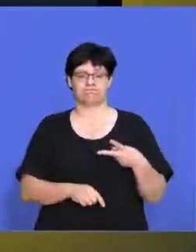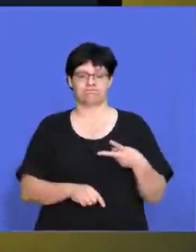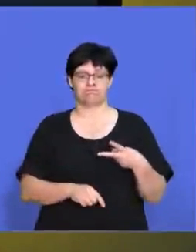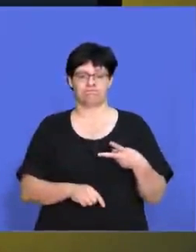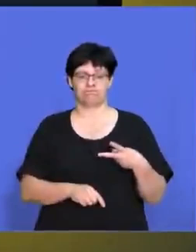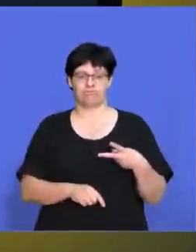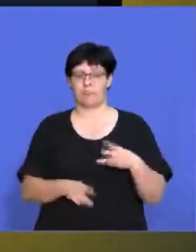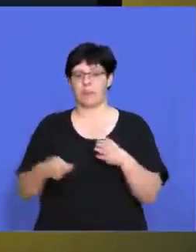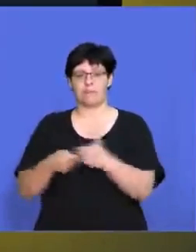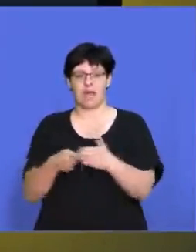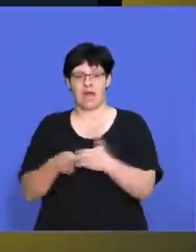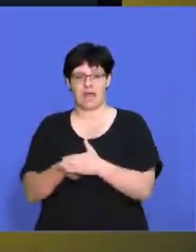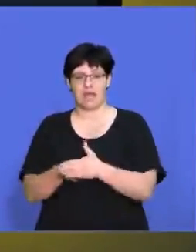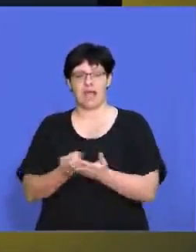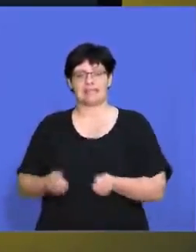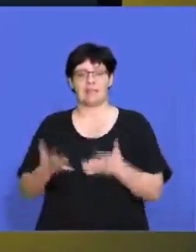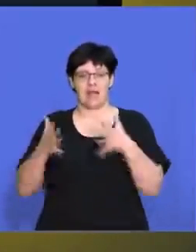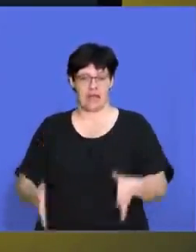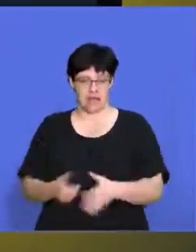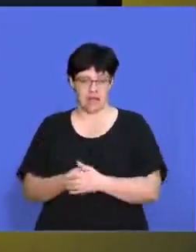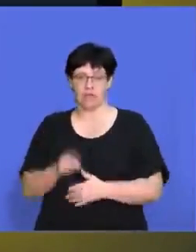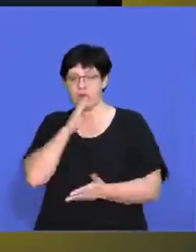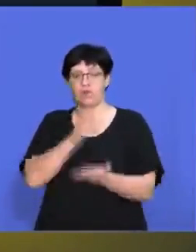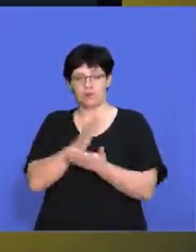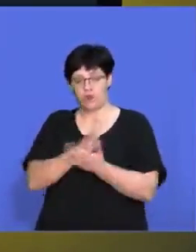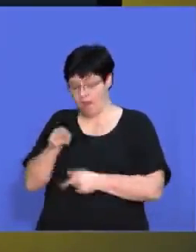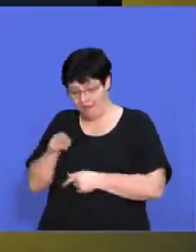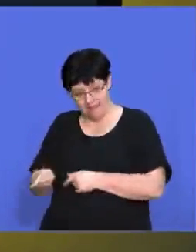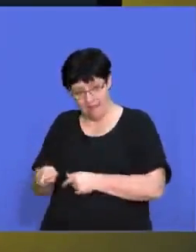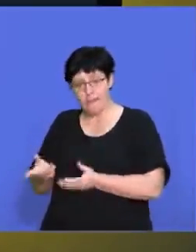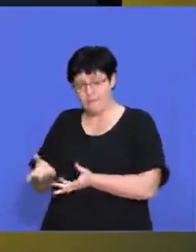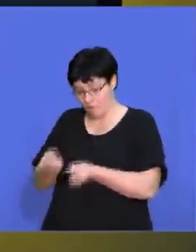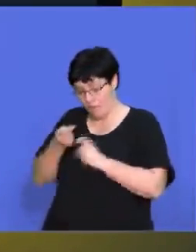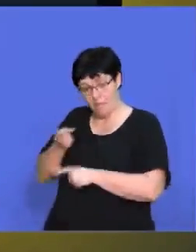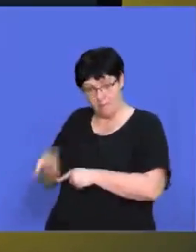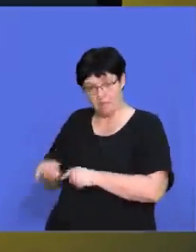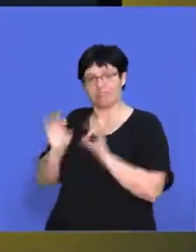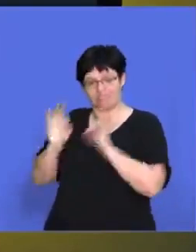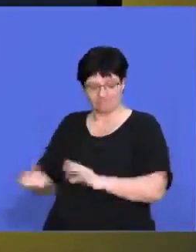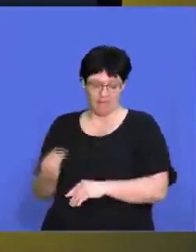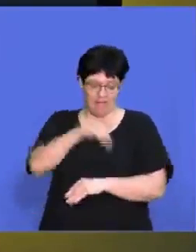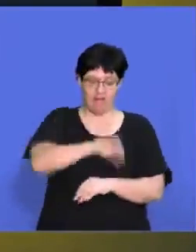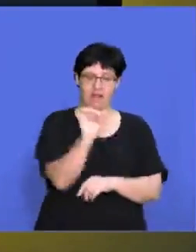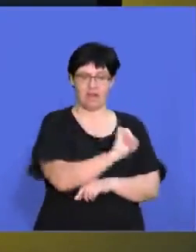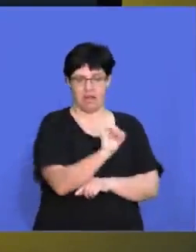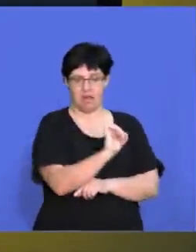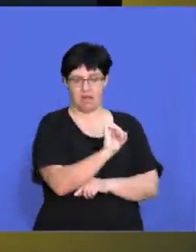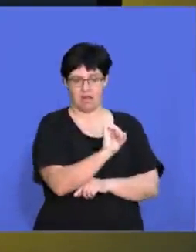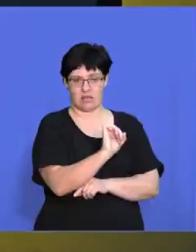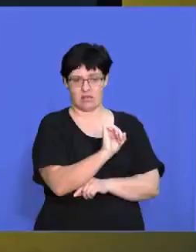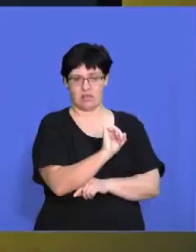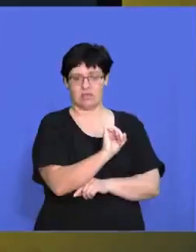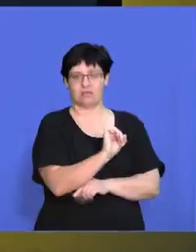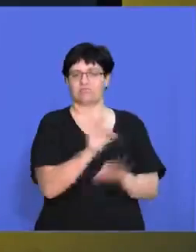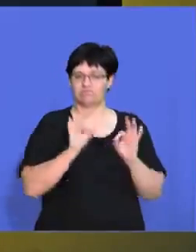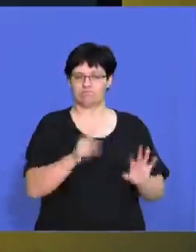um, go, um, buy, buy them as a supplier to ensure that the parts that they're getting from the suppliers that they're putting into their